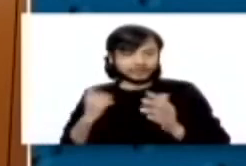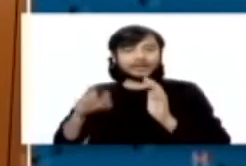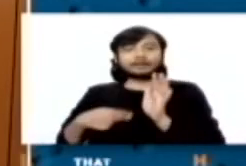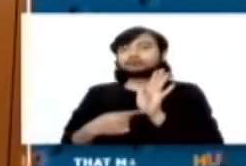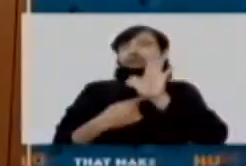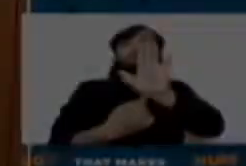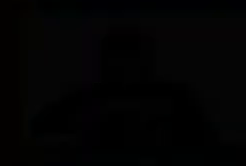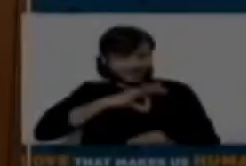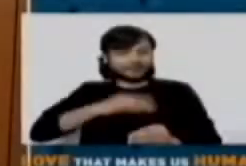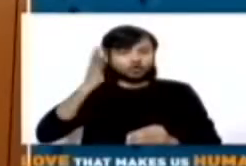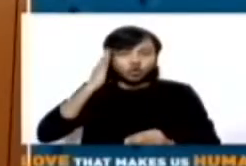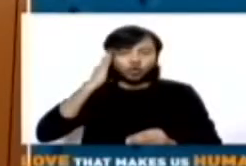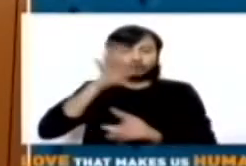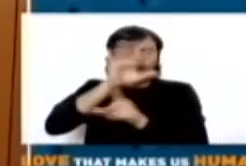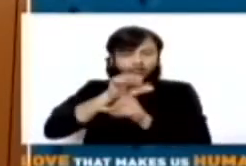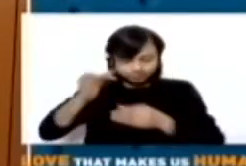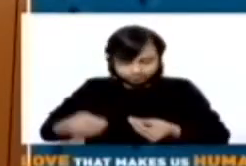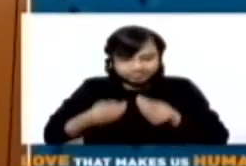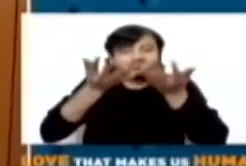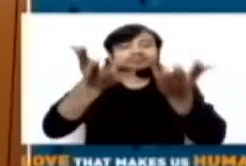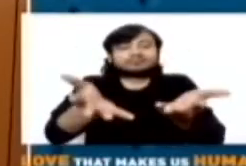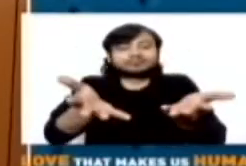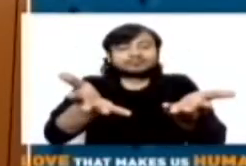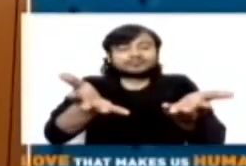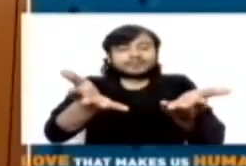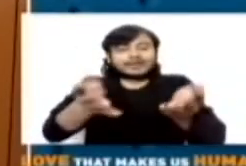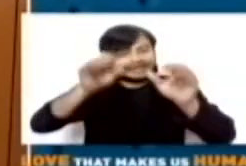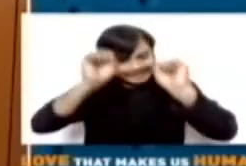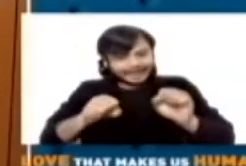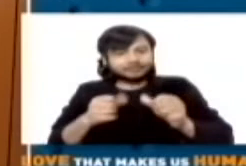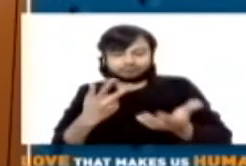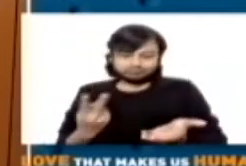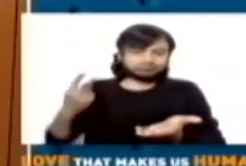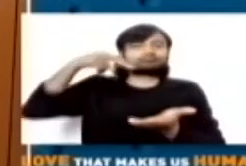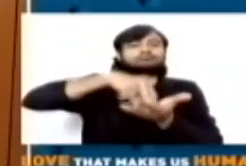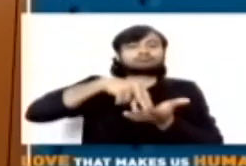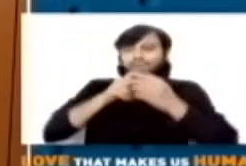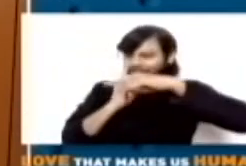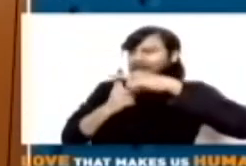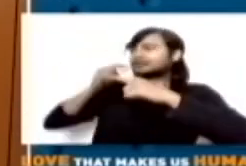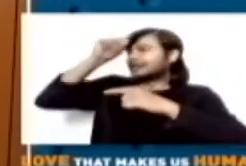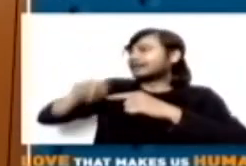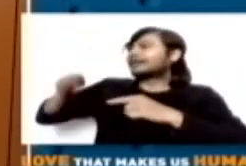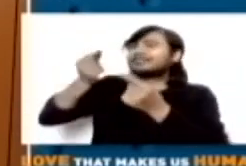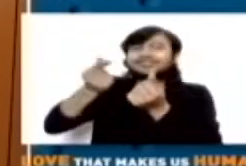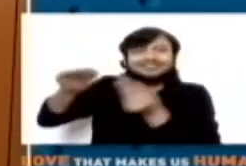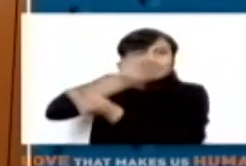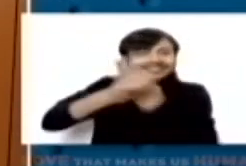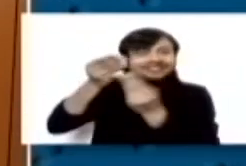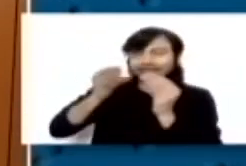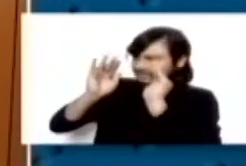to the population, to each and every aspect of upliftment of economy,